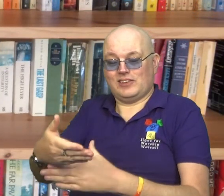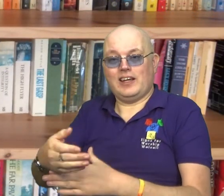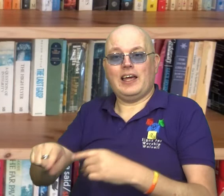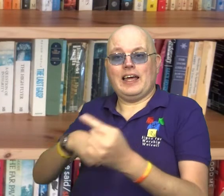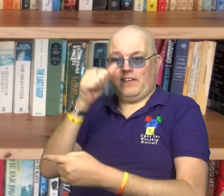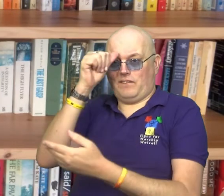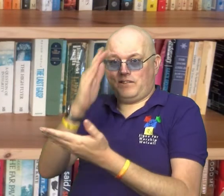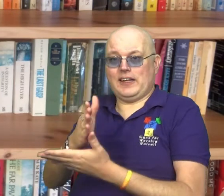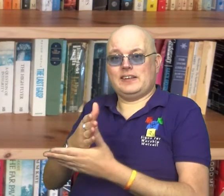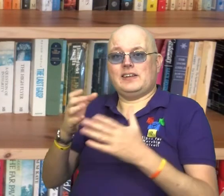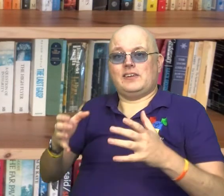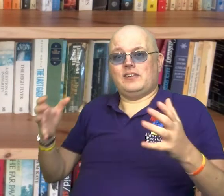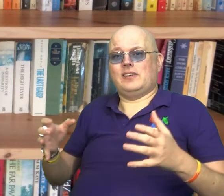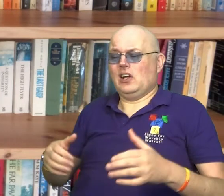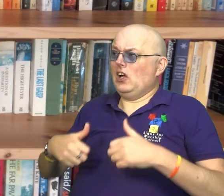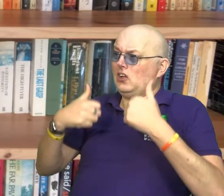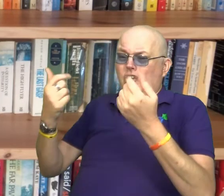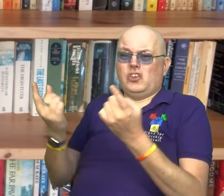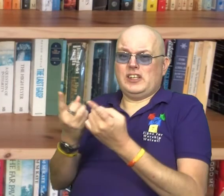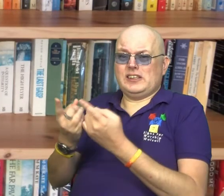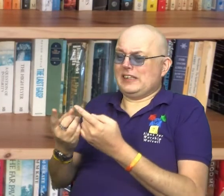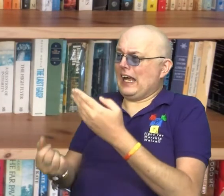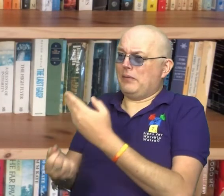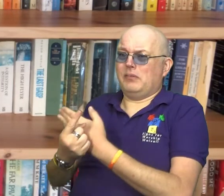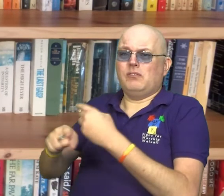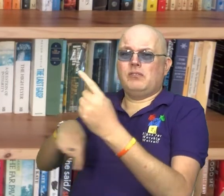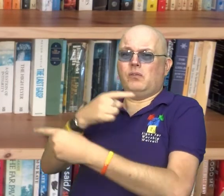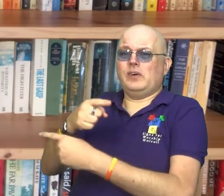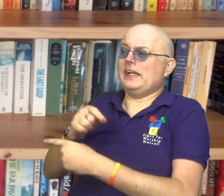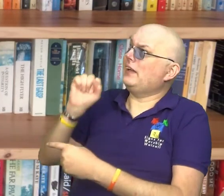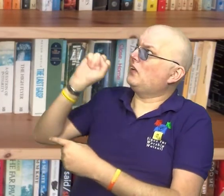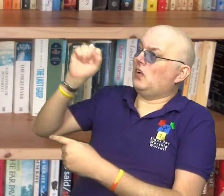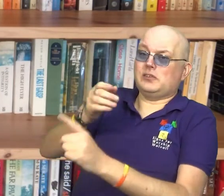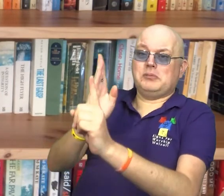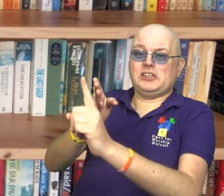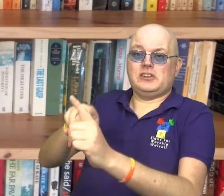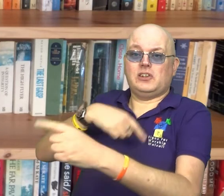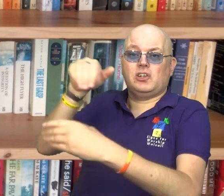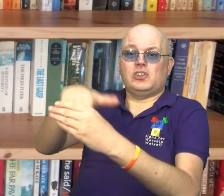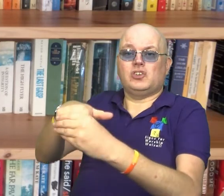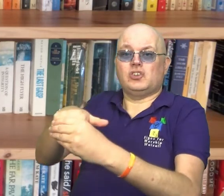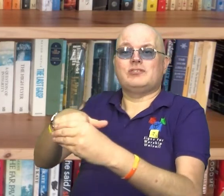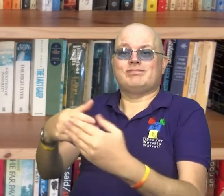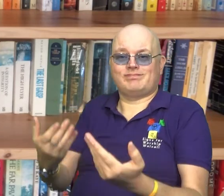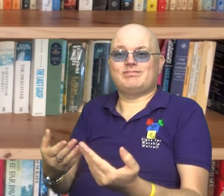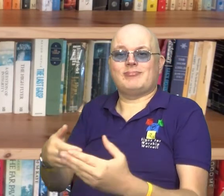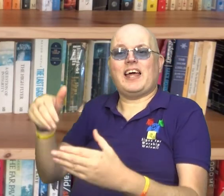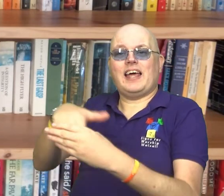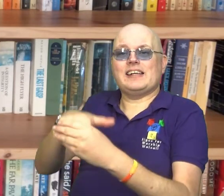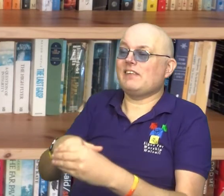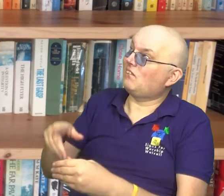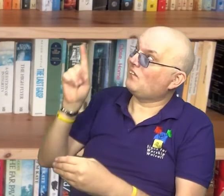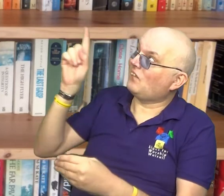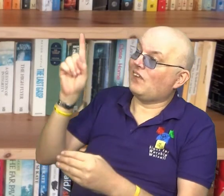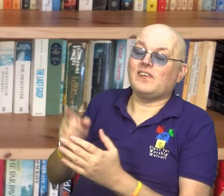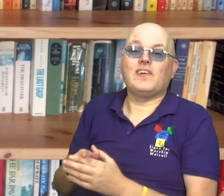through this process. There are so many good things that happen when we join in with God's mission, through acting for